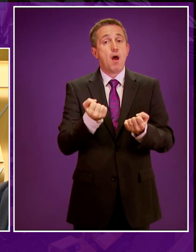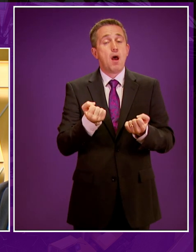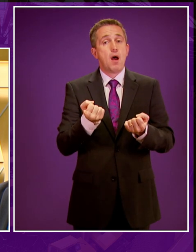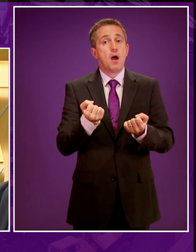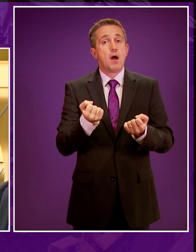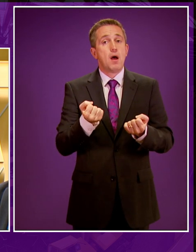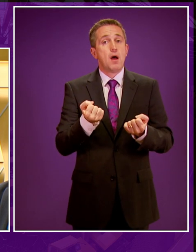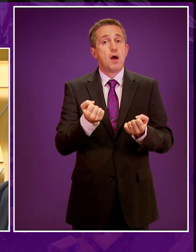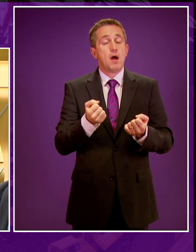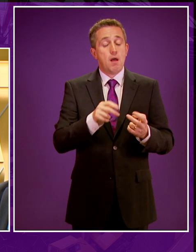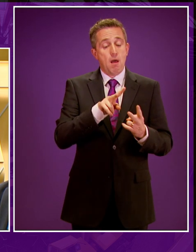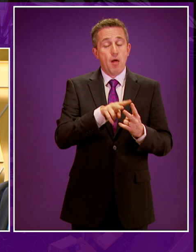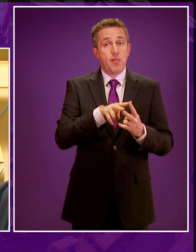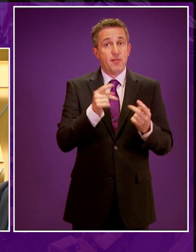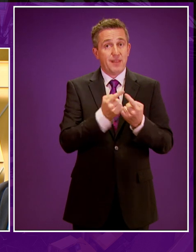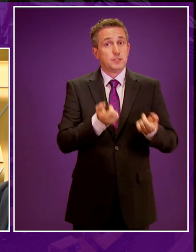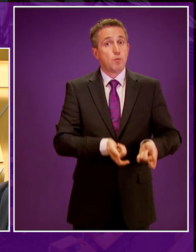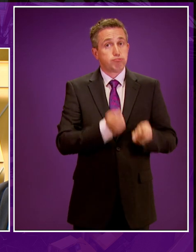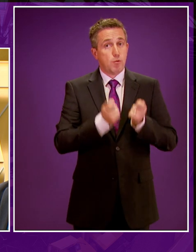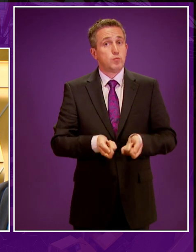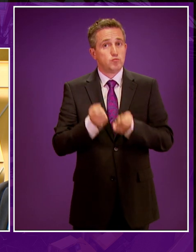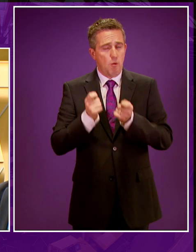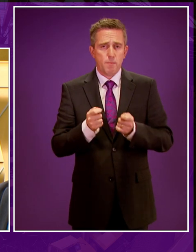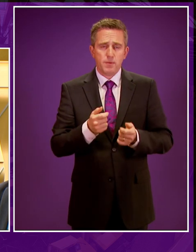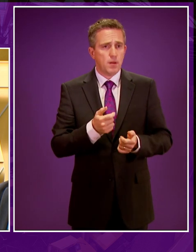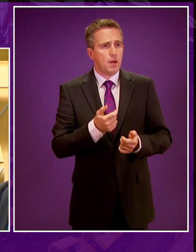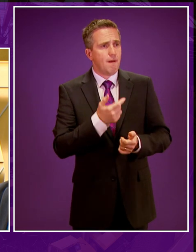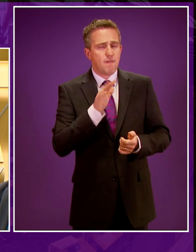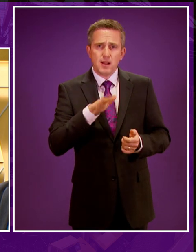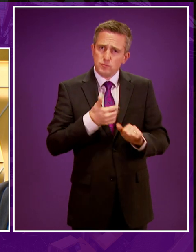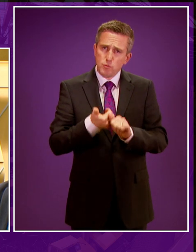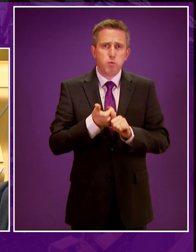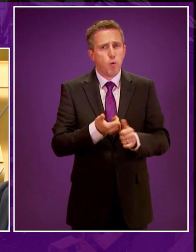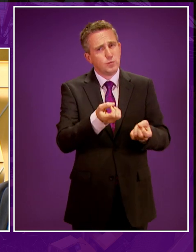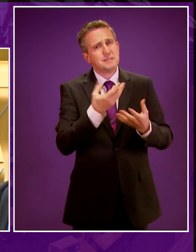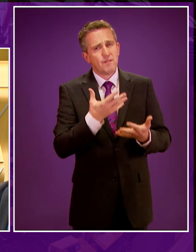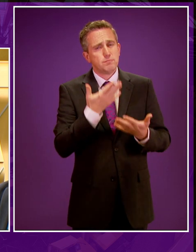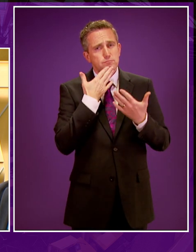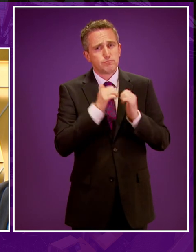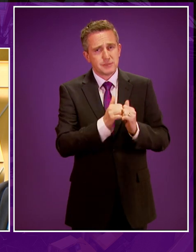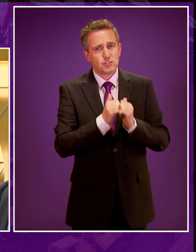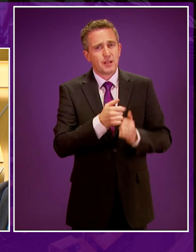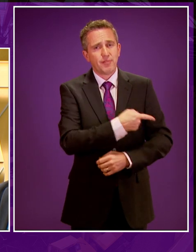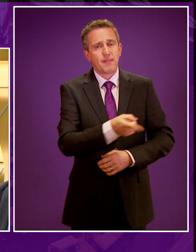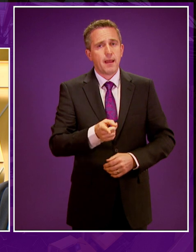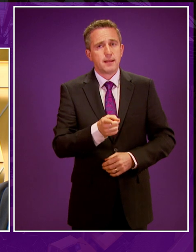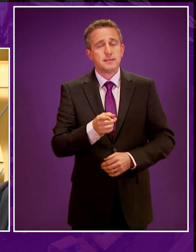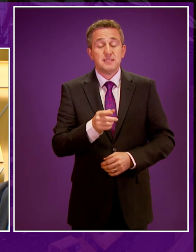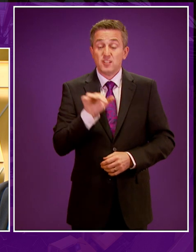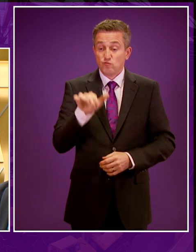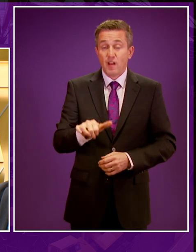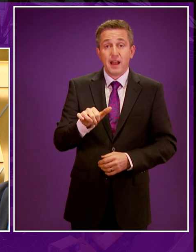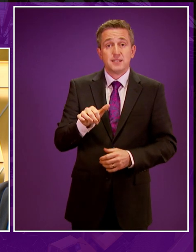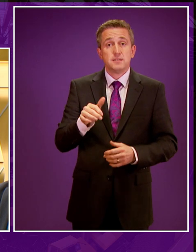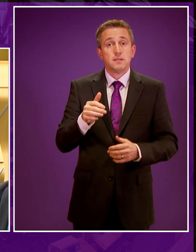Liam McArthur made two excellent speeches, I thank him for his positivity in his remarks. He's right to identify the significant challenges